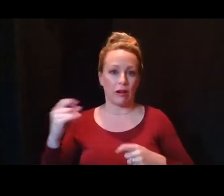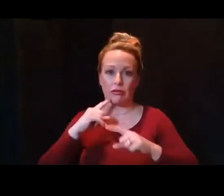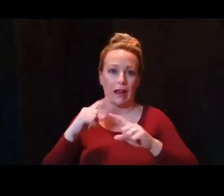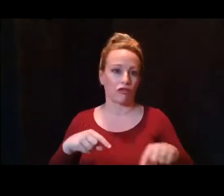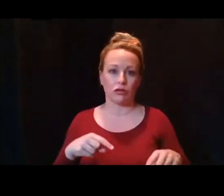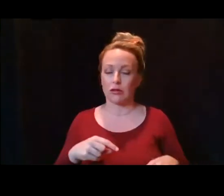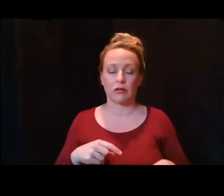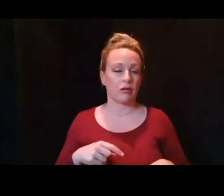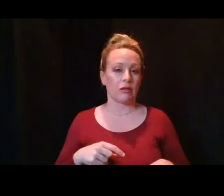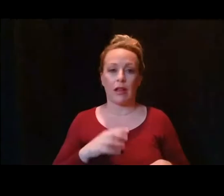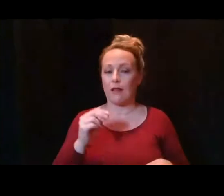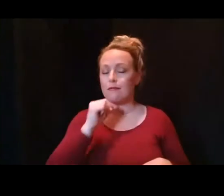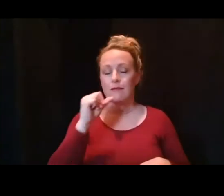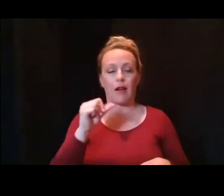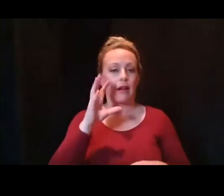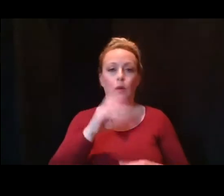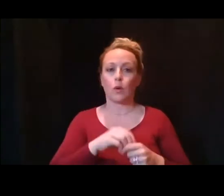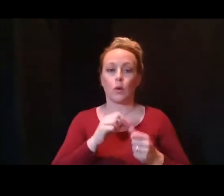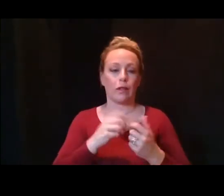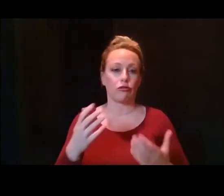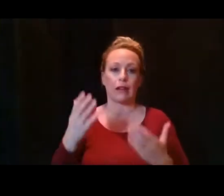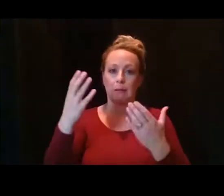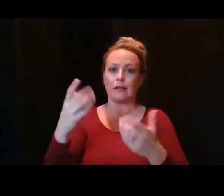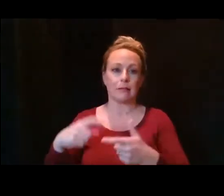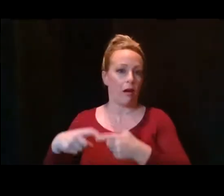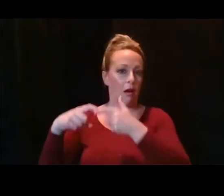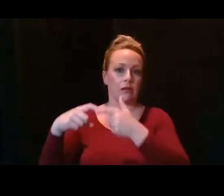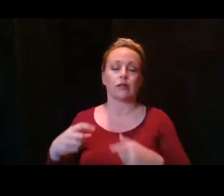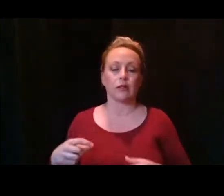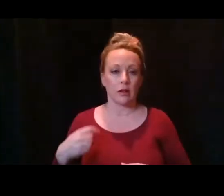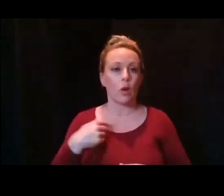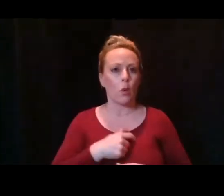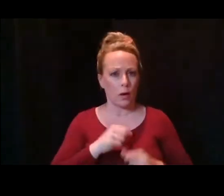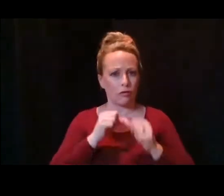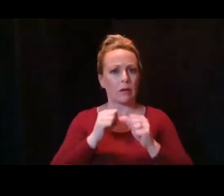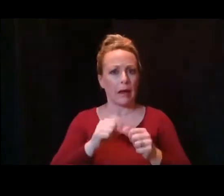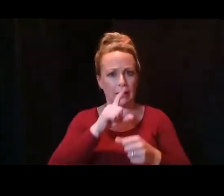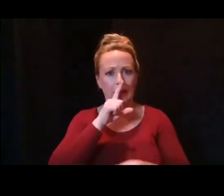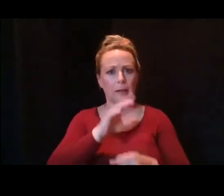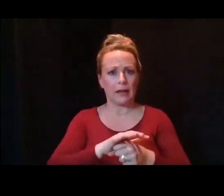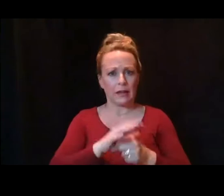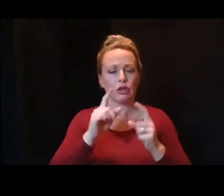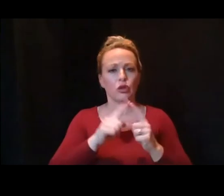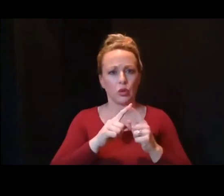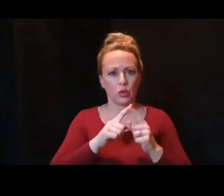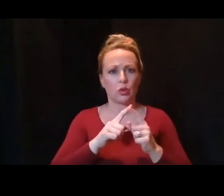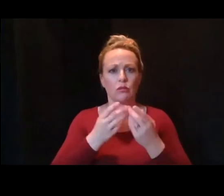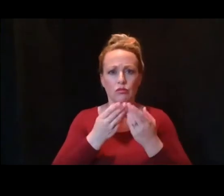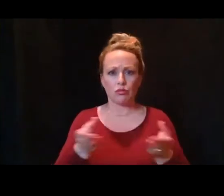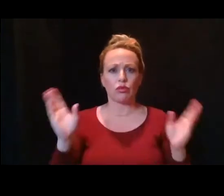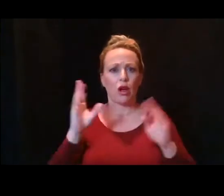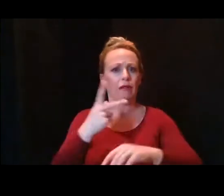not included in the recommended pause. We remain committed to broad vaccination of the